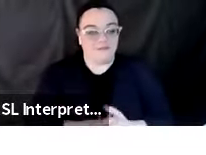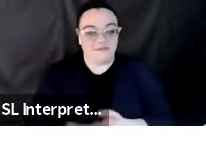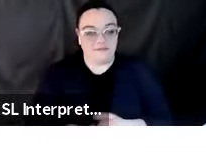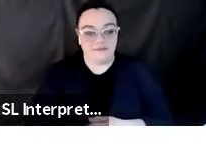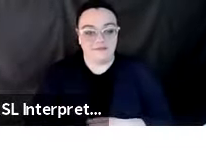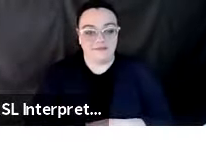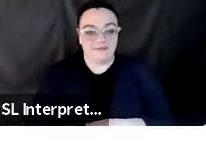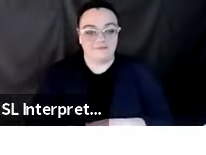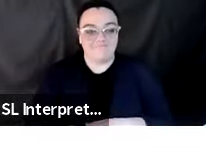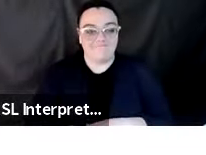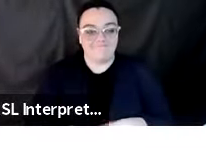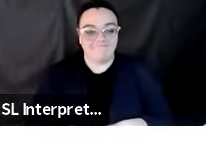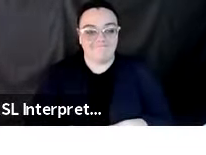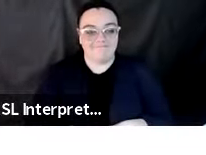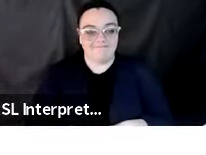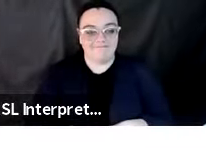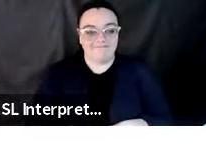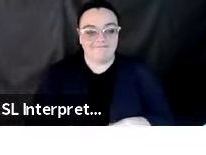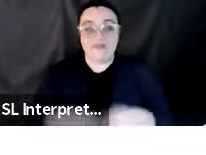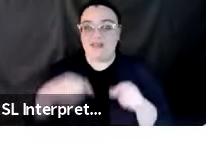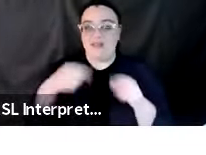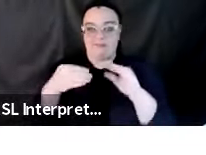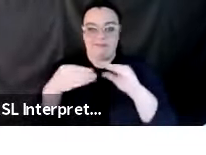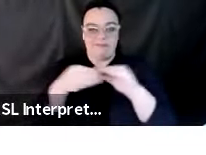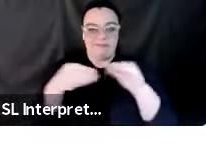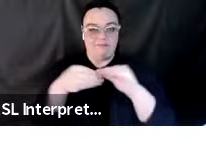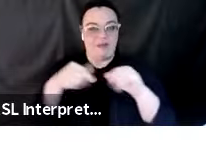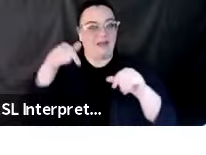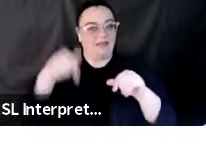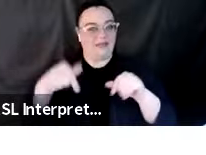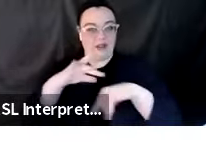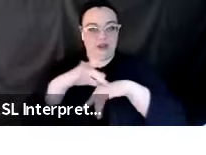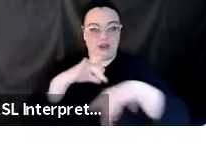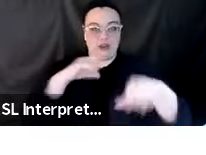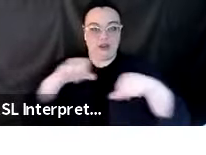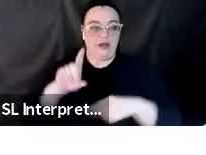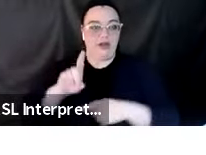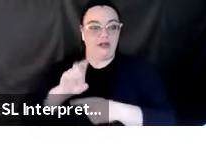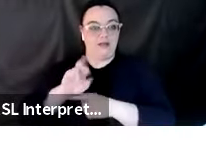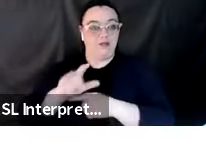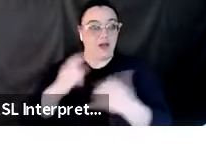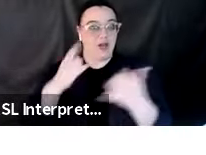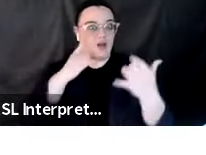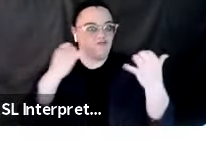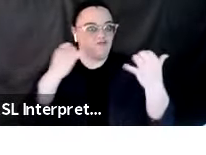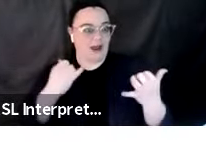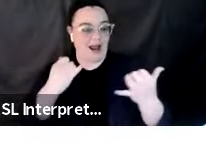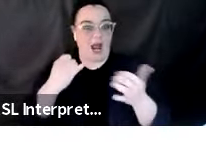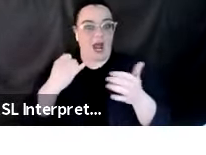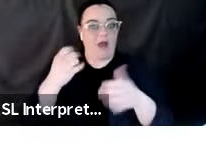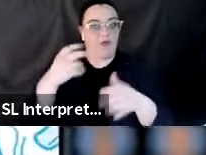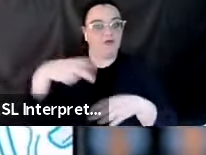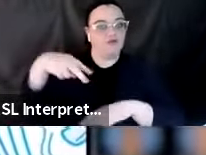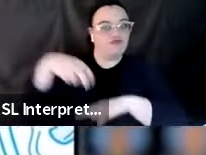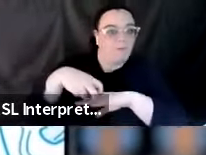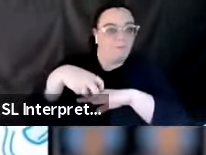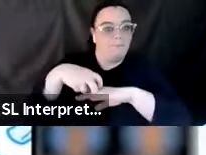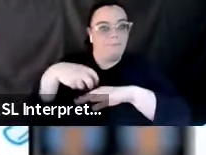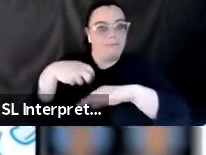This is an earthquake drill. Right now, drop, cover, and hold on.